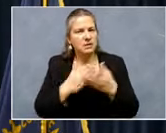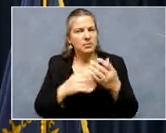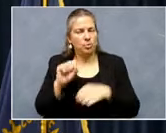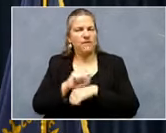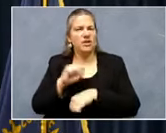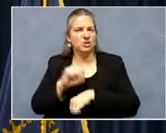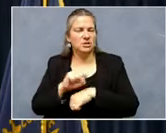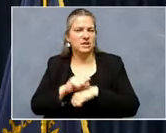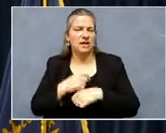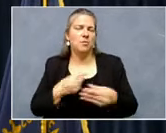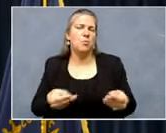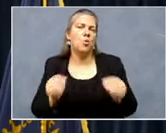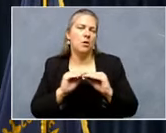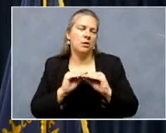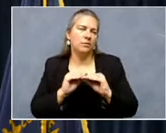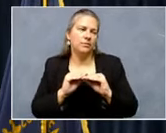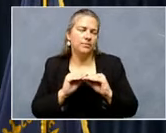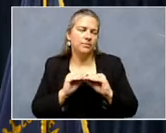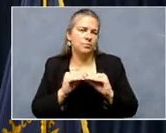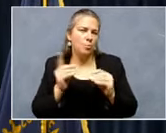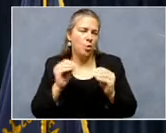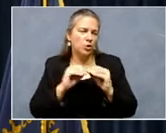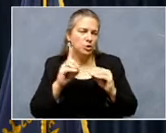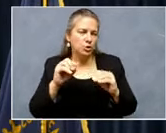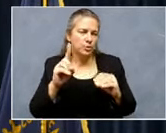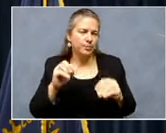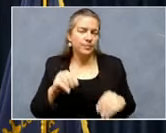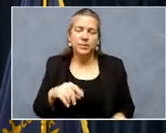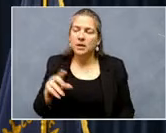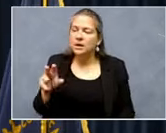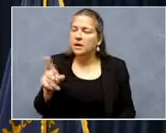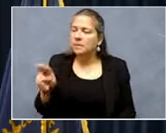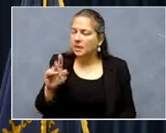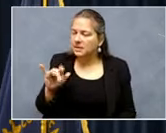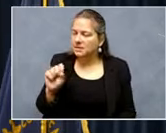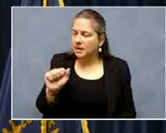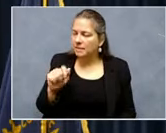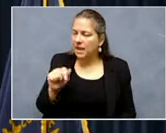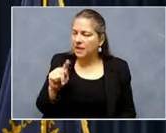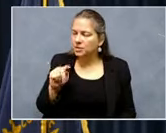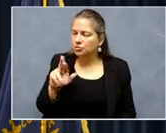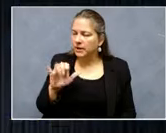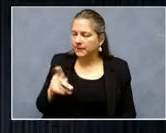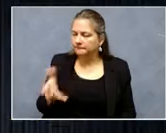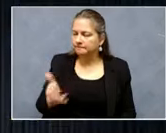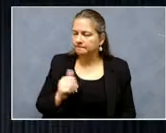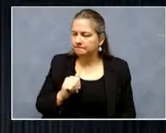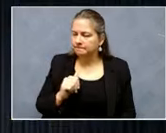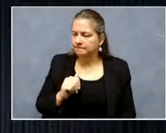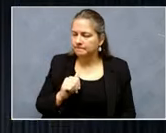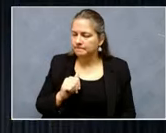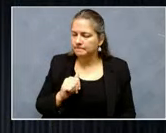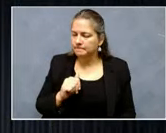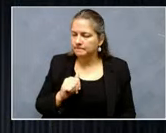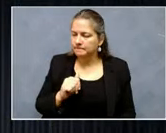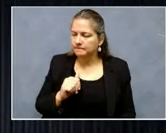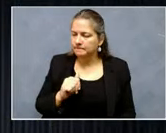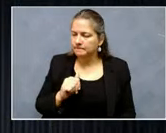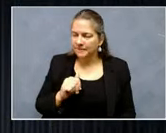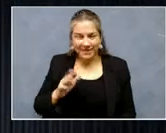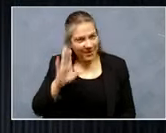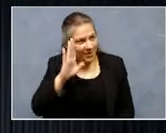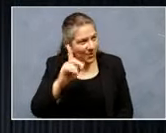more, uh, to do. Uh, Melissa Patrick, Kentucky health news. Uh, hi governor.